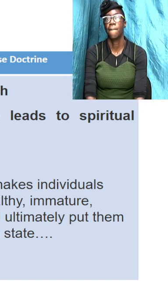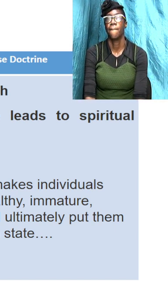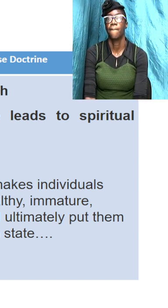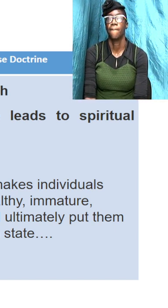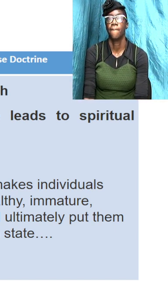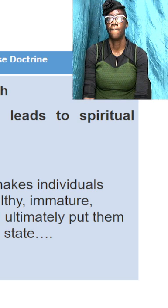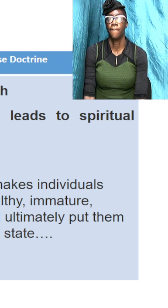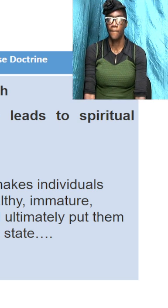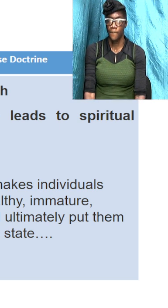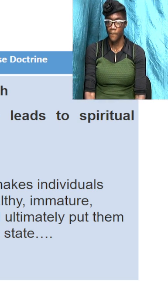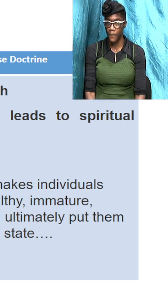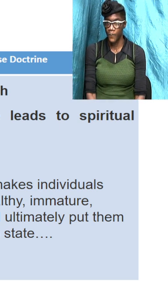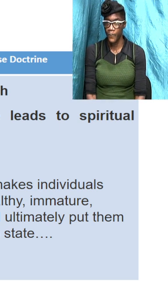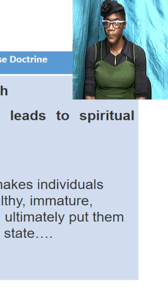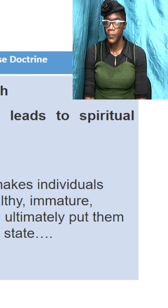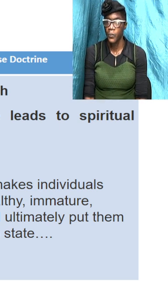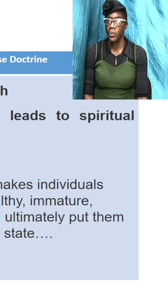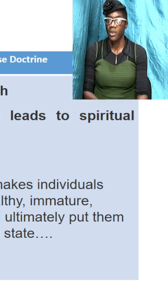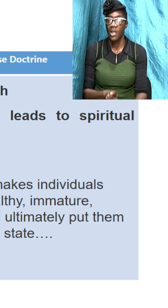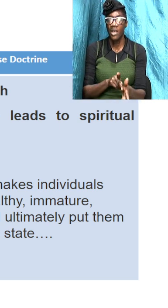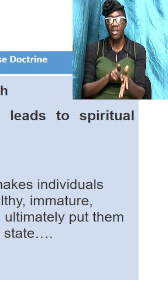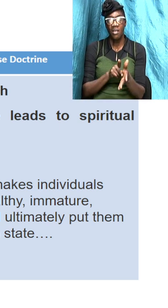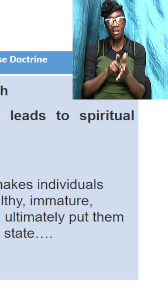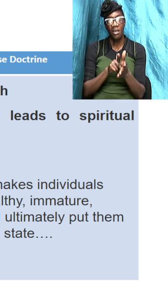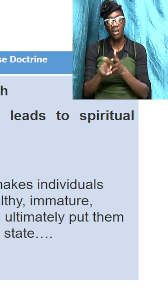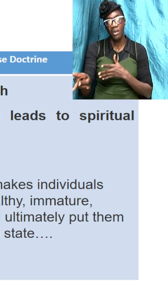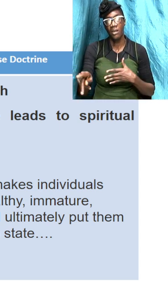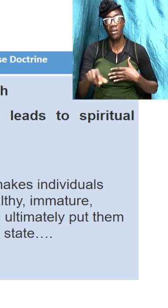and it kills them spiritually